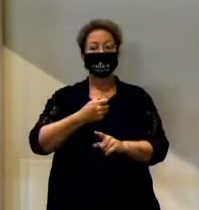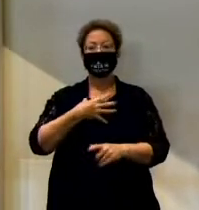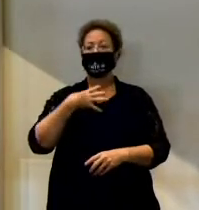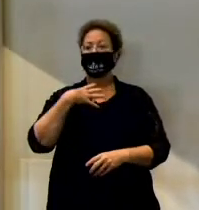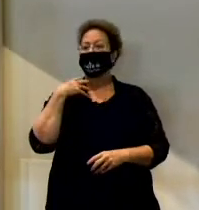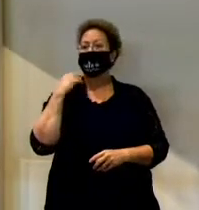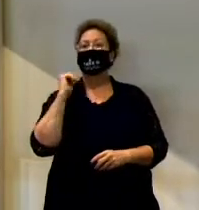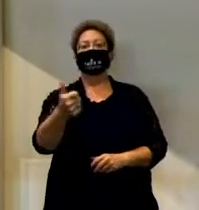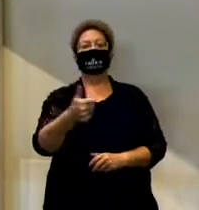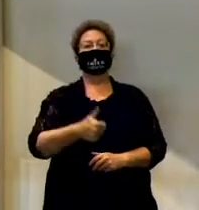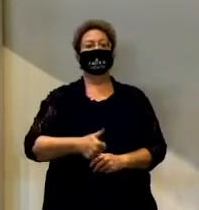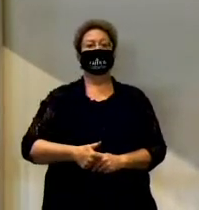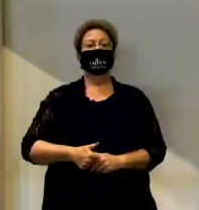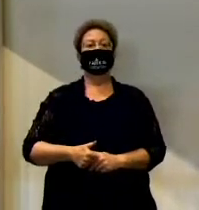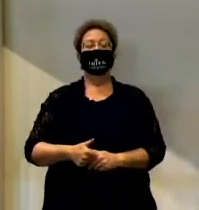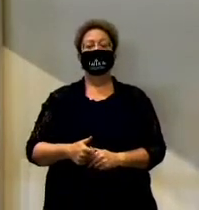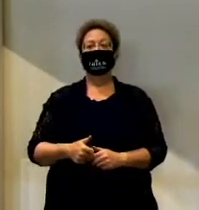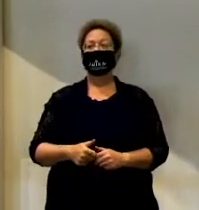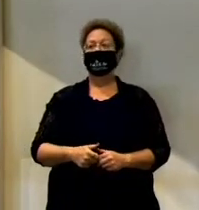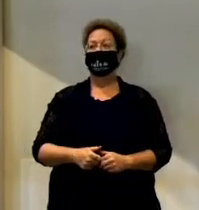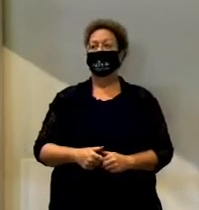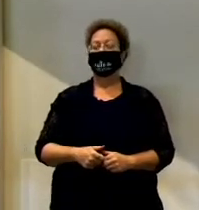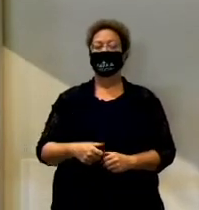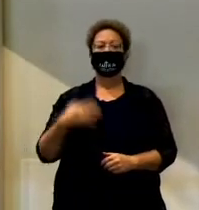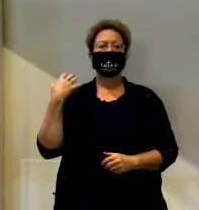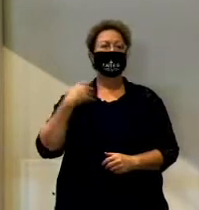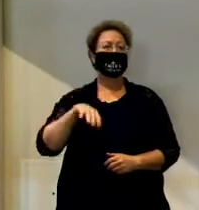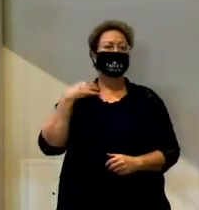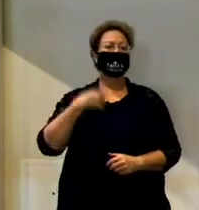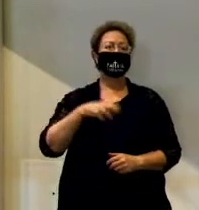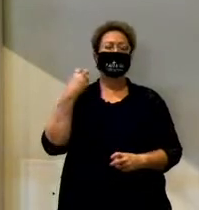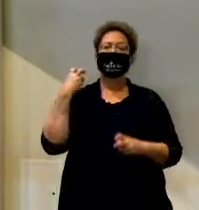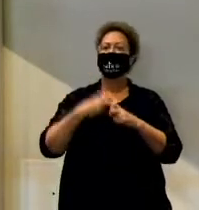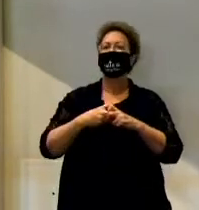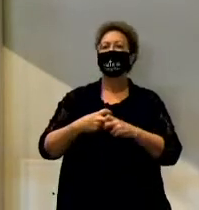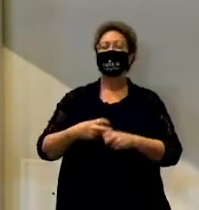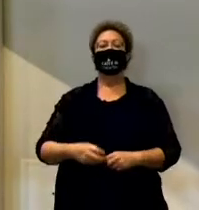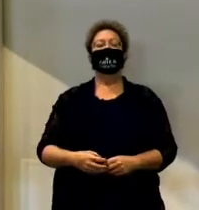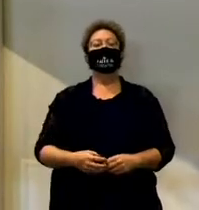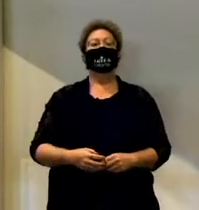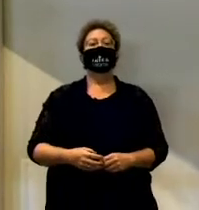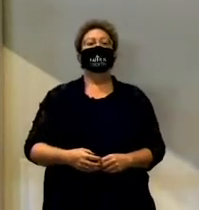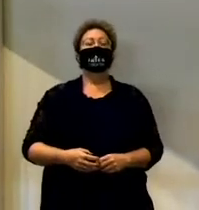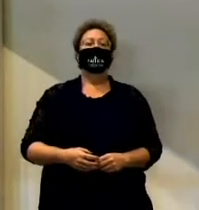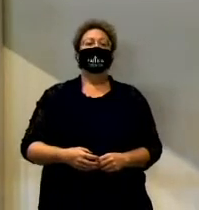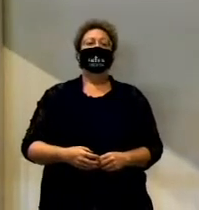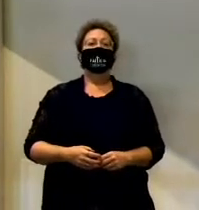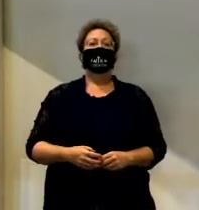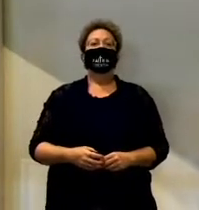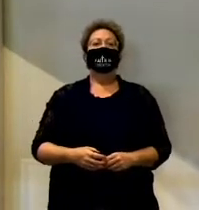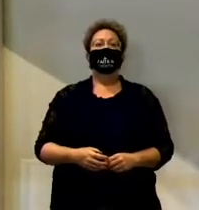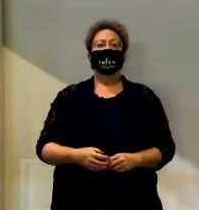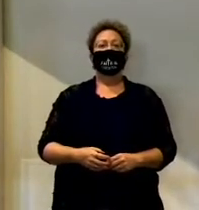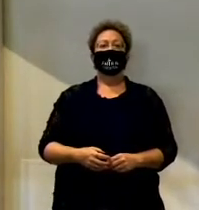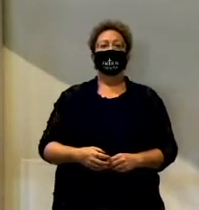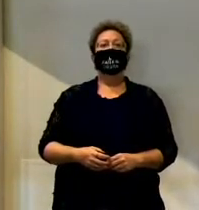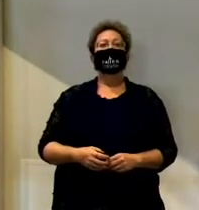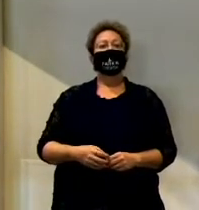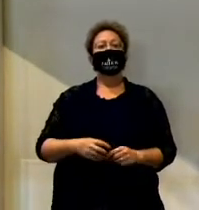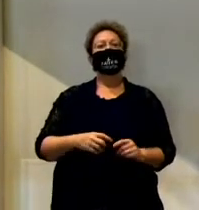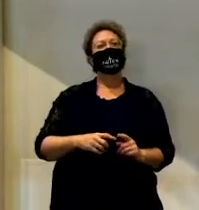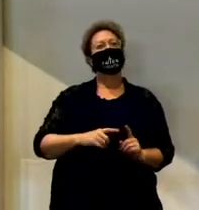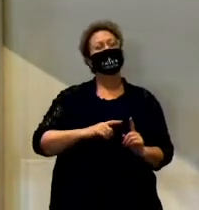that, it's like we just hit a wall, didn't know what to do. Months later, Amy and I were in a